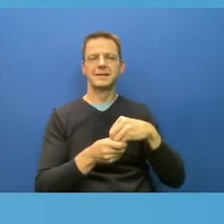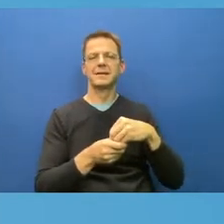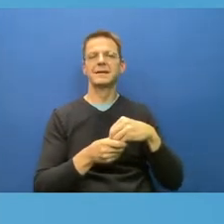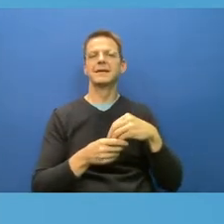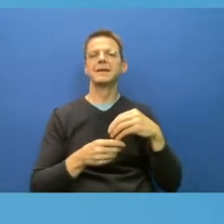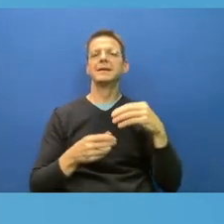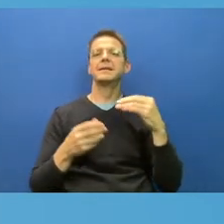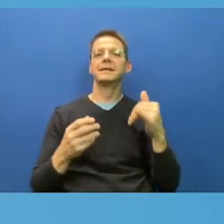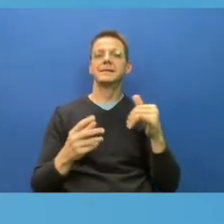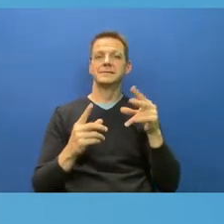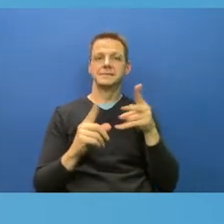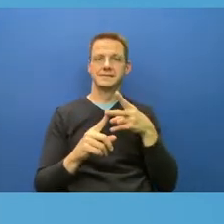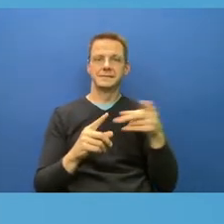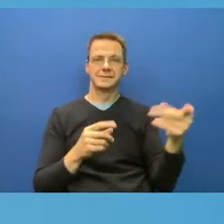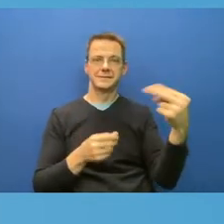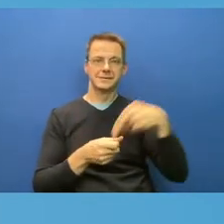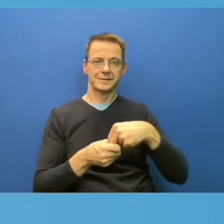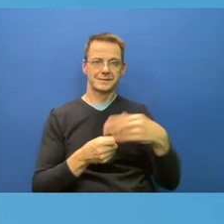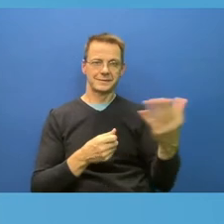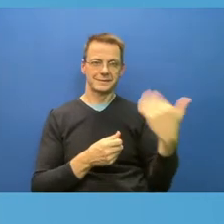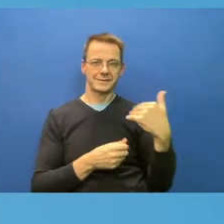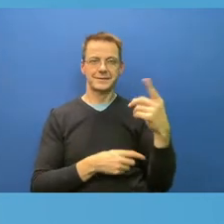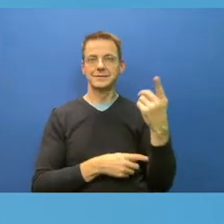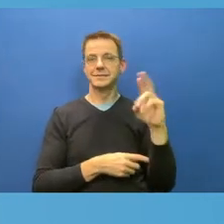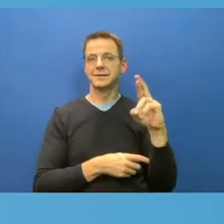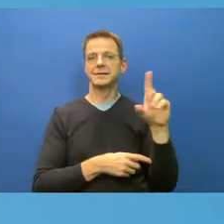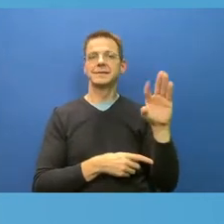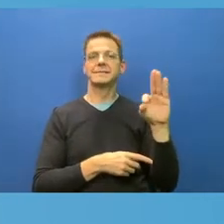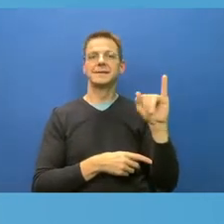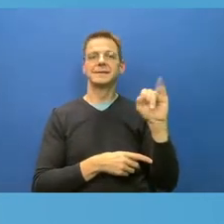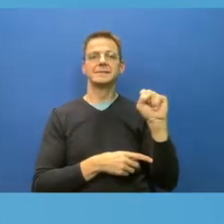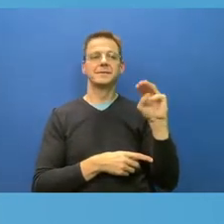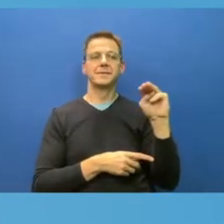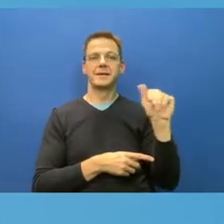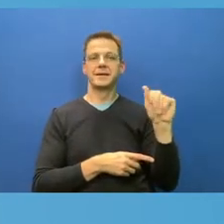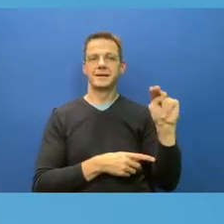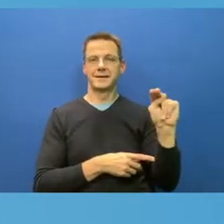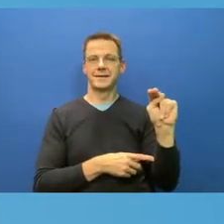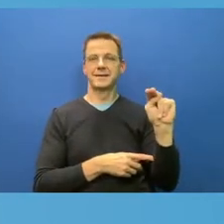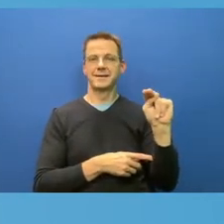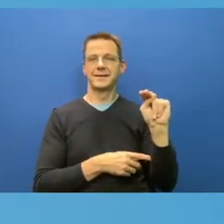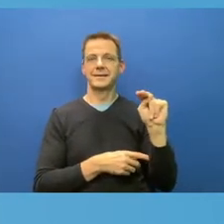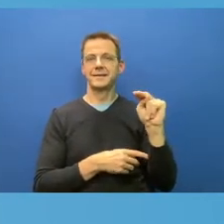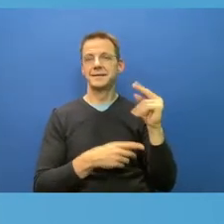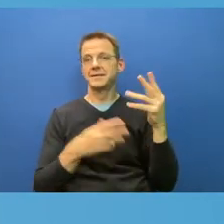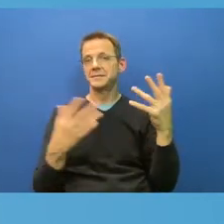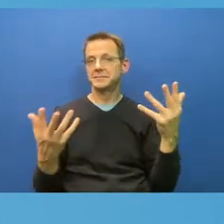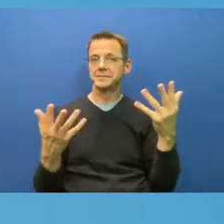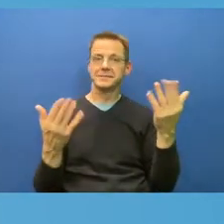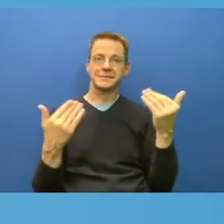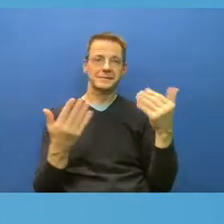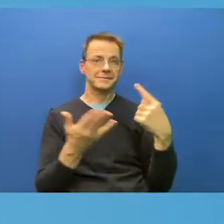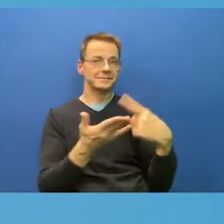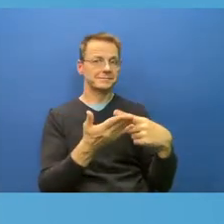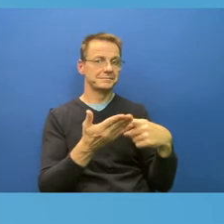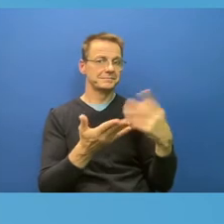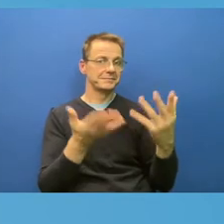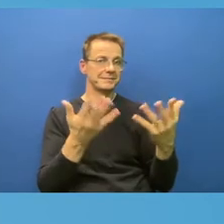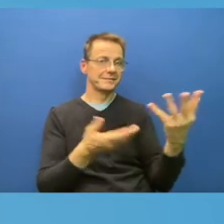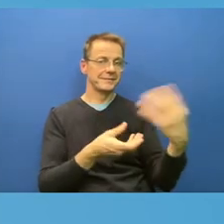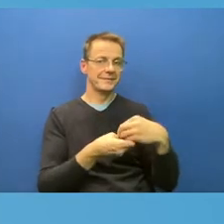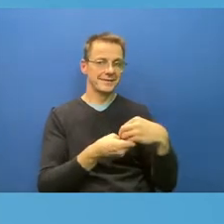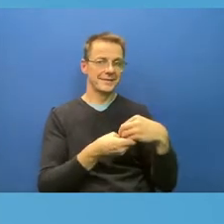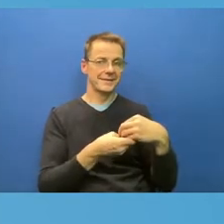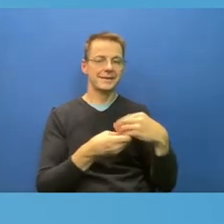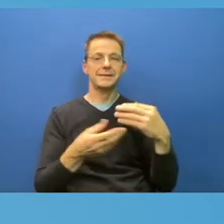Fissman, if I could speak, that would be great today. A physician, epidemiologist, and sometime infectious disease modeler who is interested in using models and data